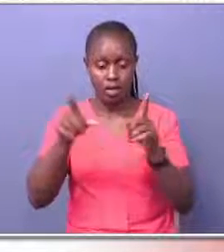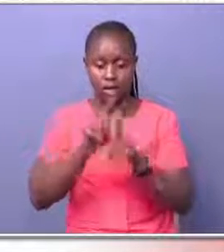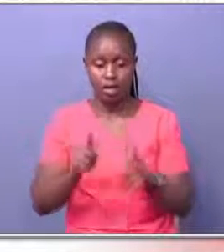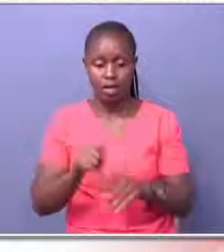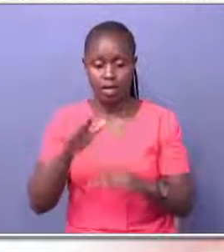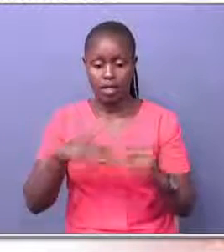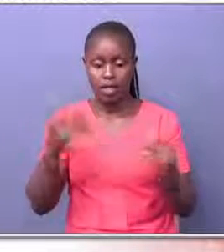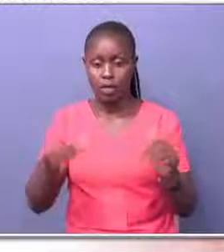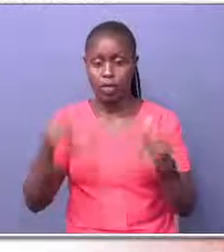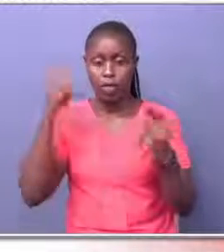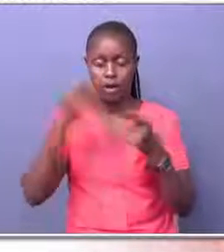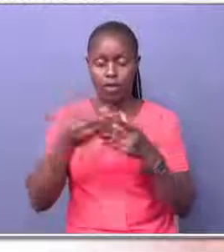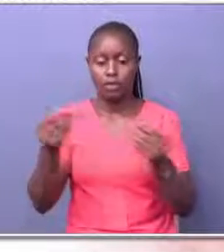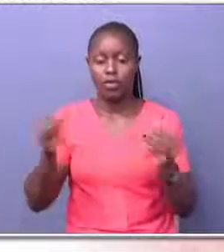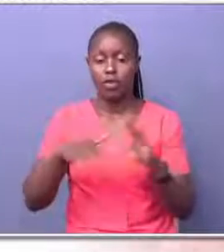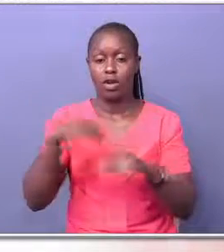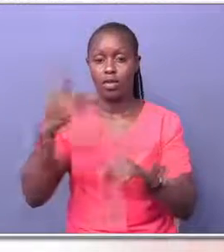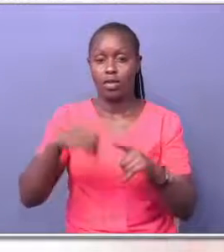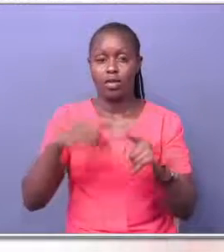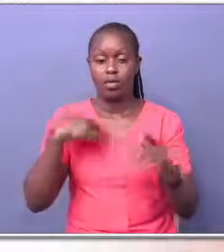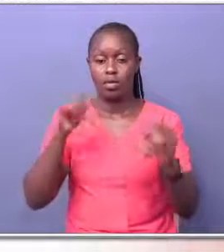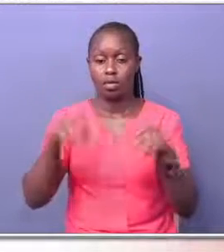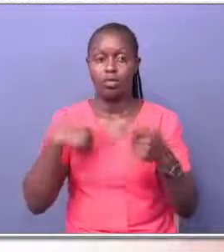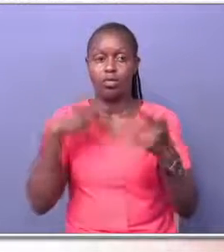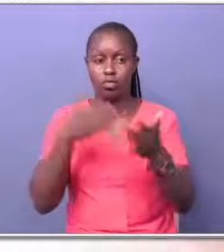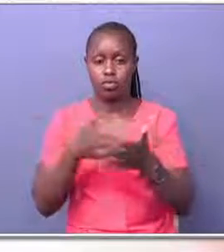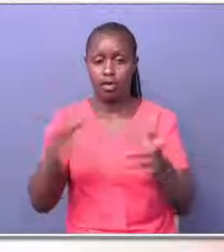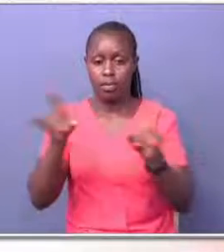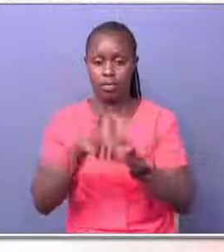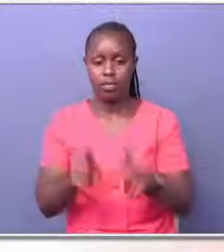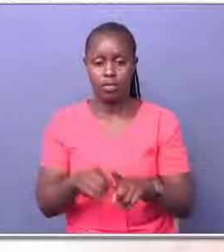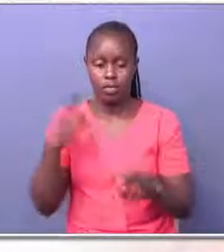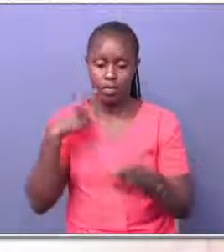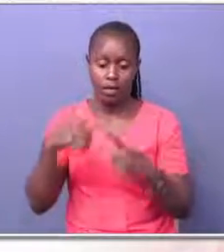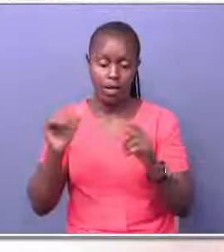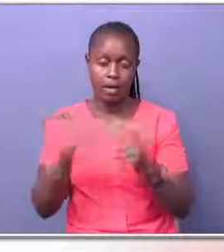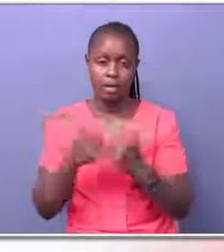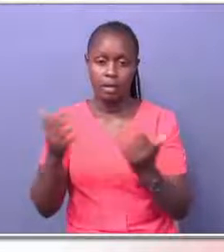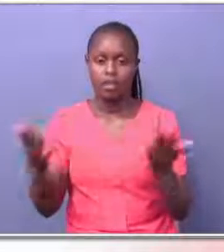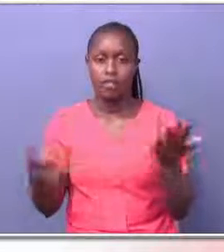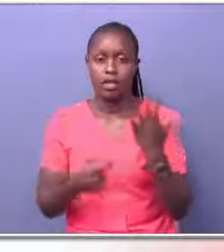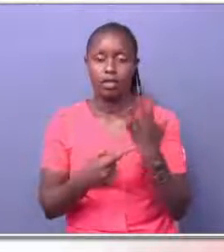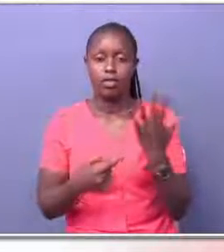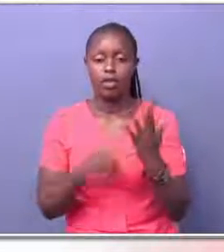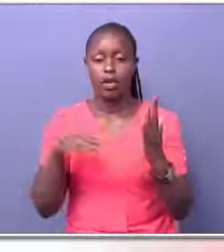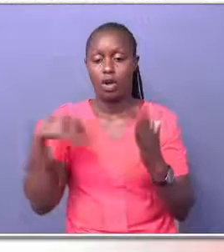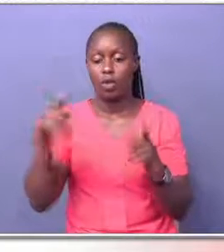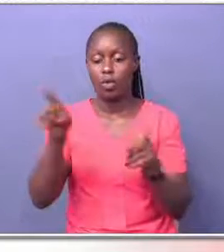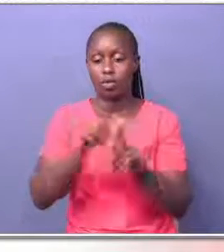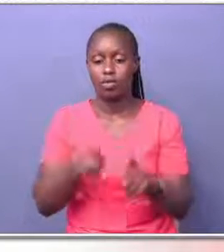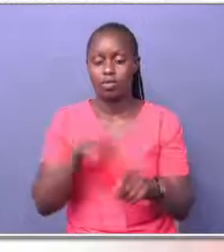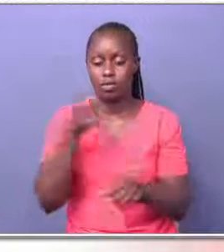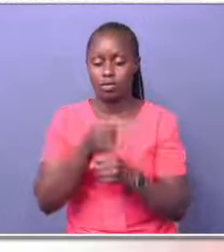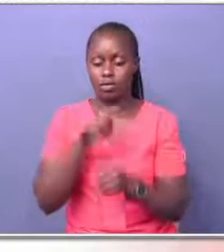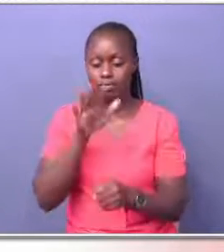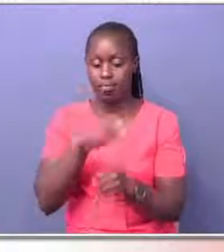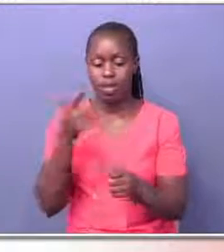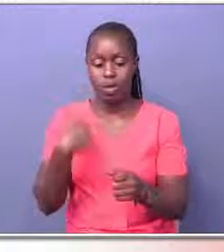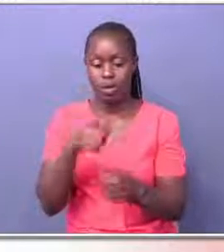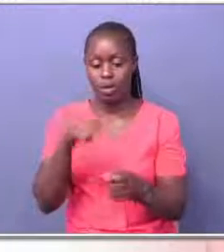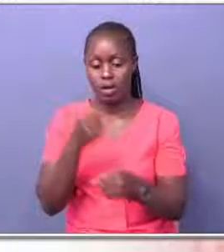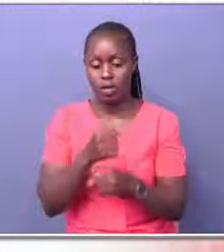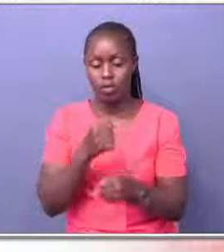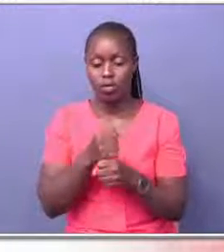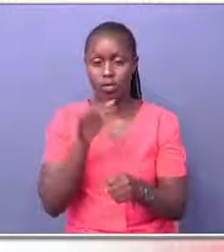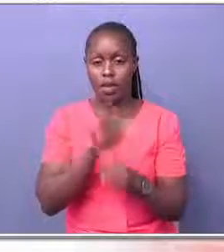waiting for solutions out there to be able to stop or prevent our hacking to be done. Technology can only do so much. We need to be able to have